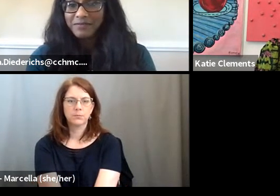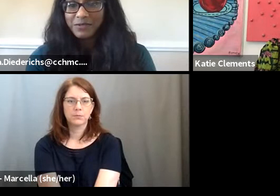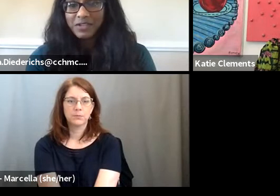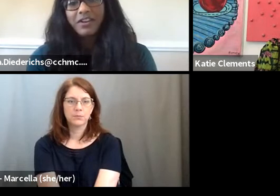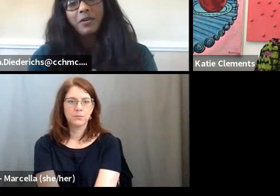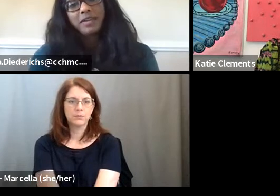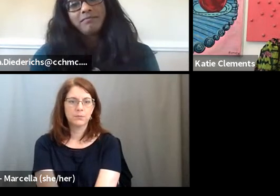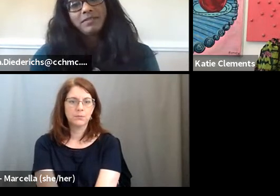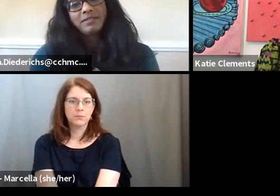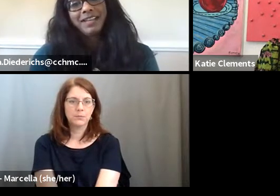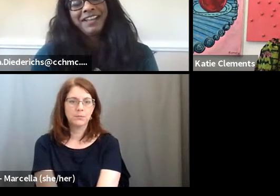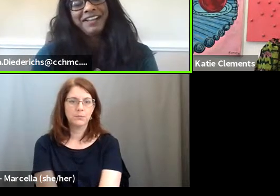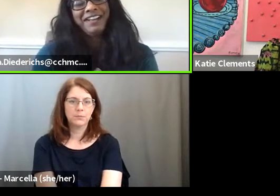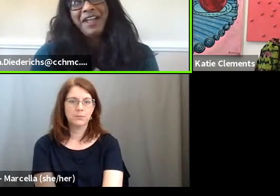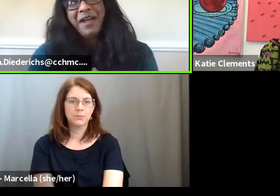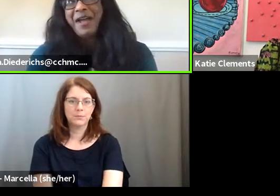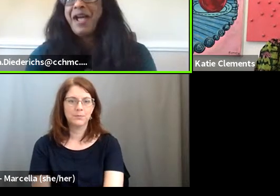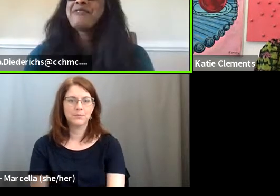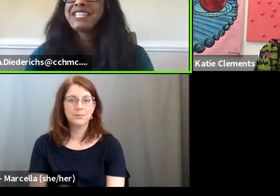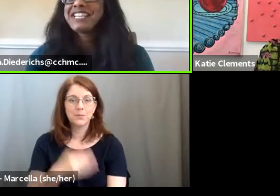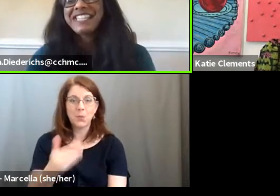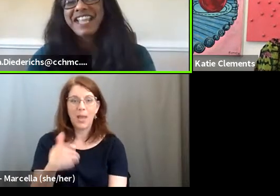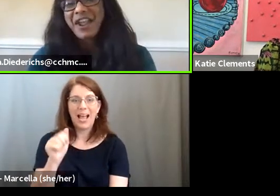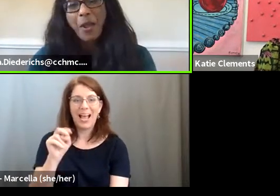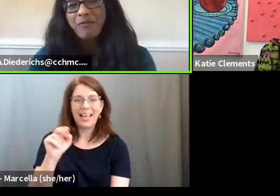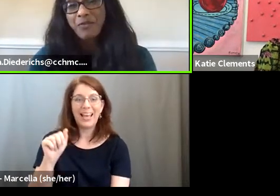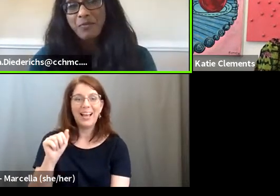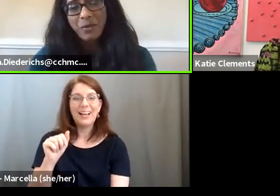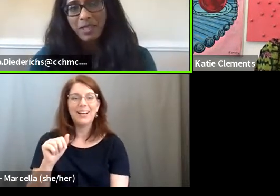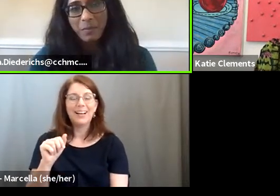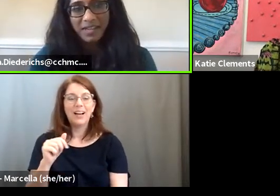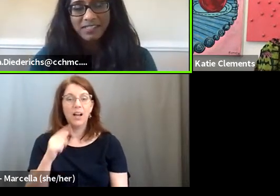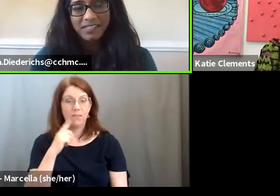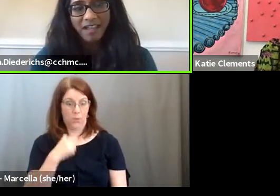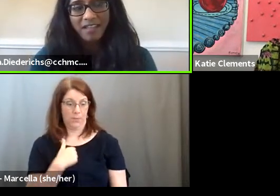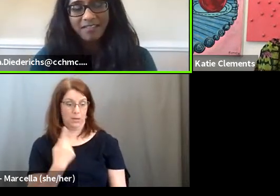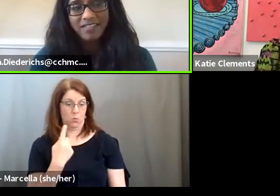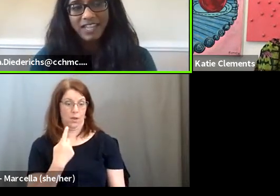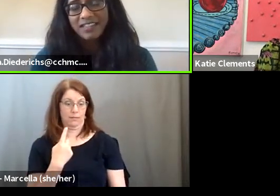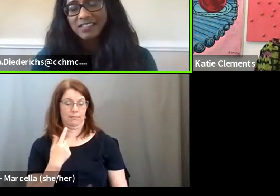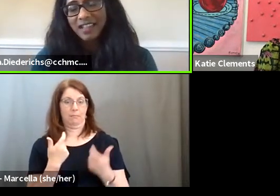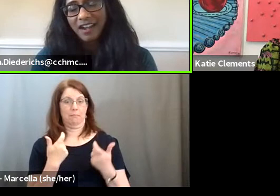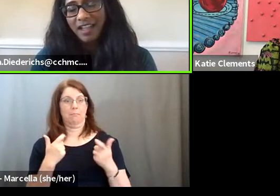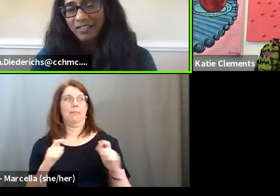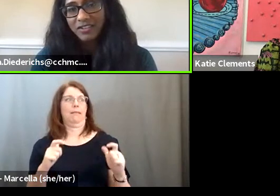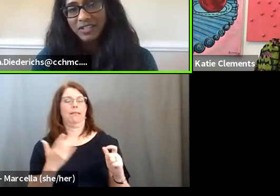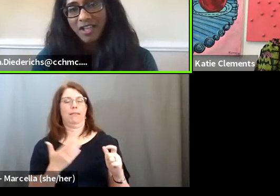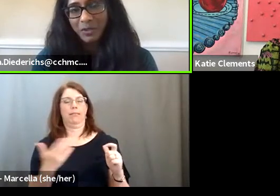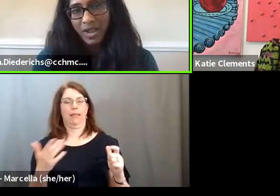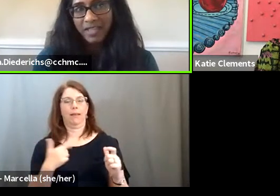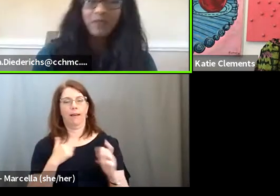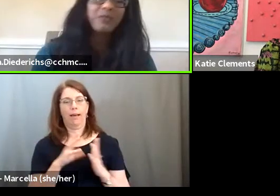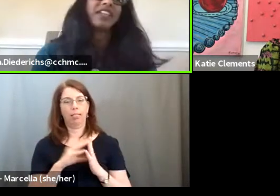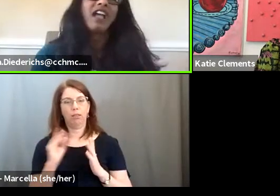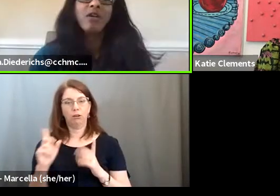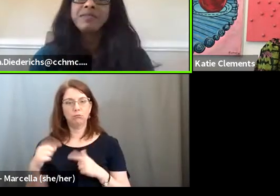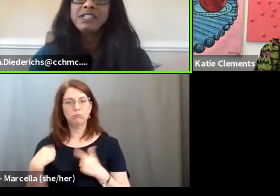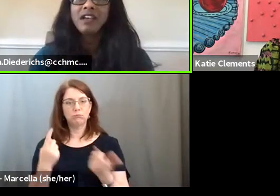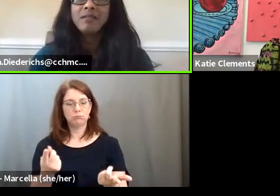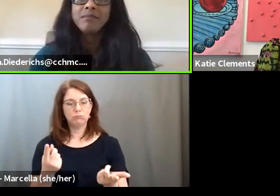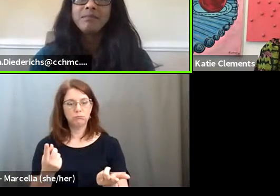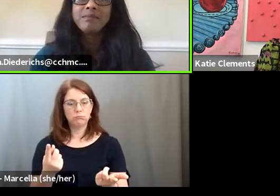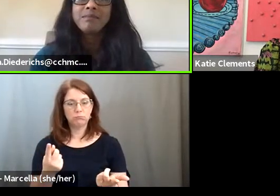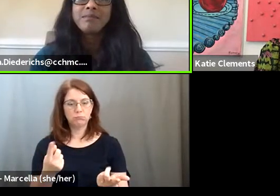one of the biggest, uh, things that I learned along the way that really